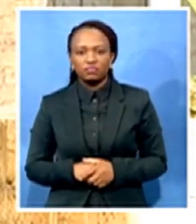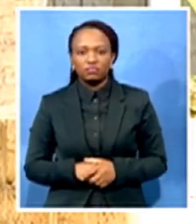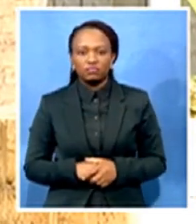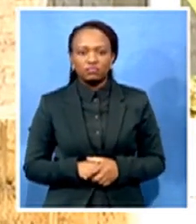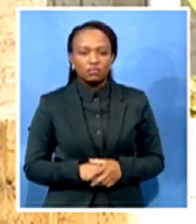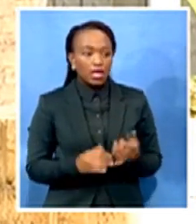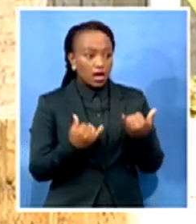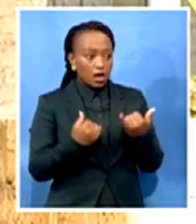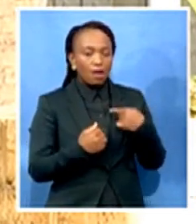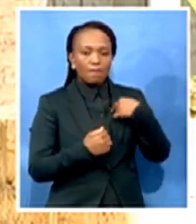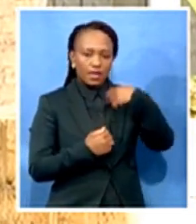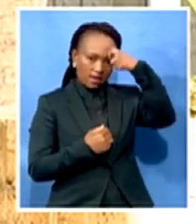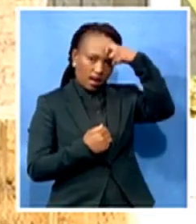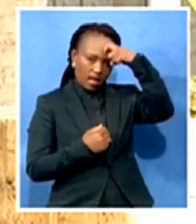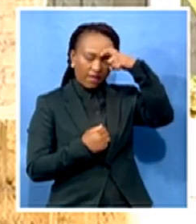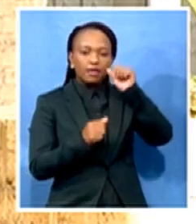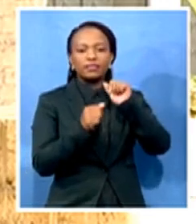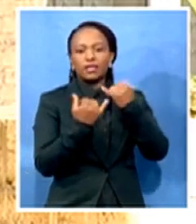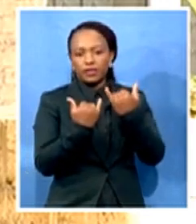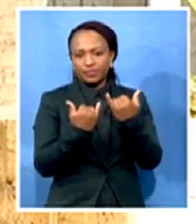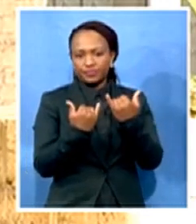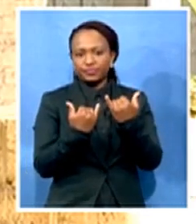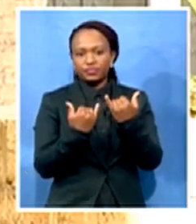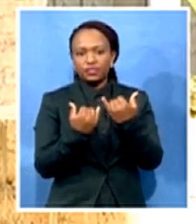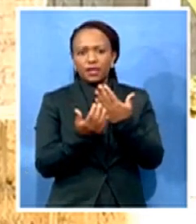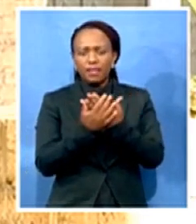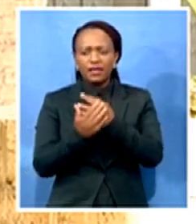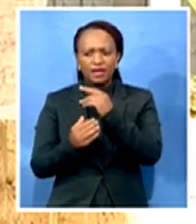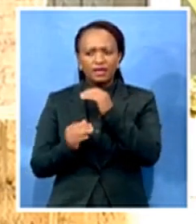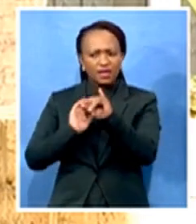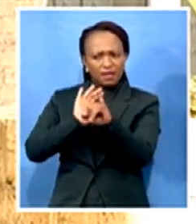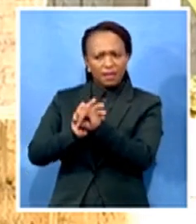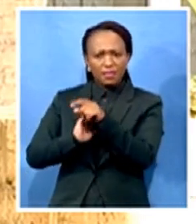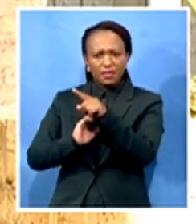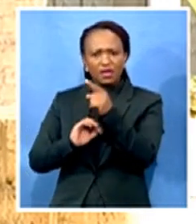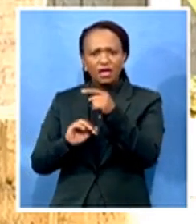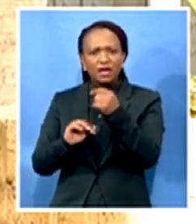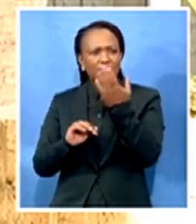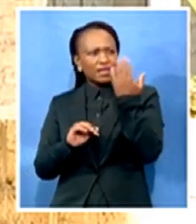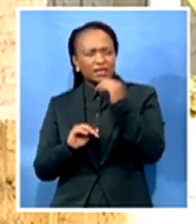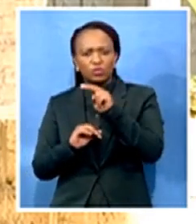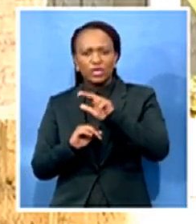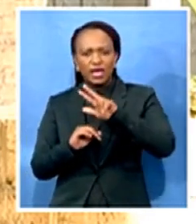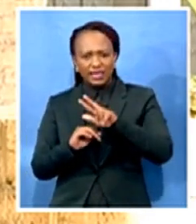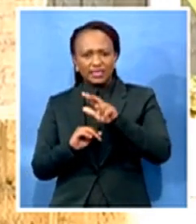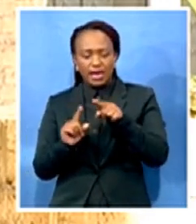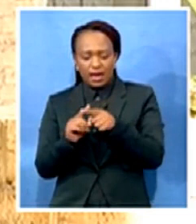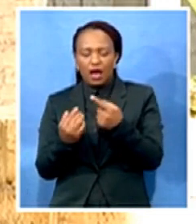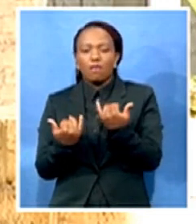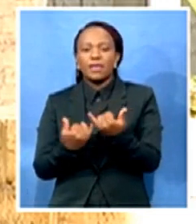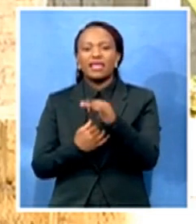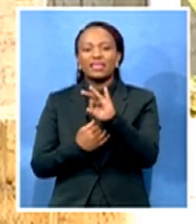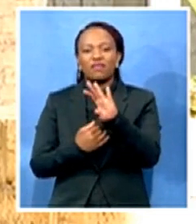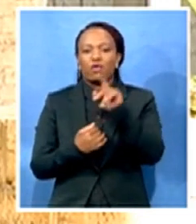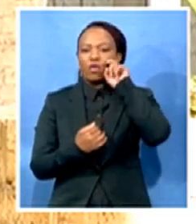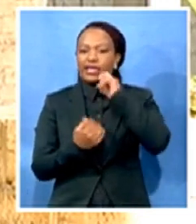I can tell the difference between... I was 28 then, I'm 34 now. I can tell the difference between a guy hitting on you and a